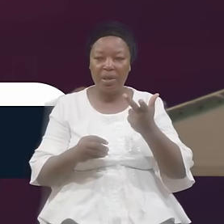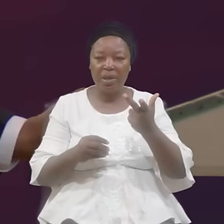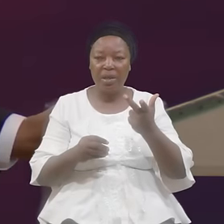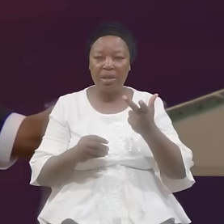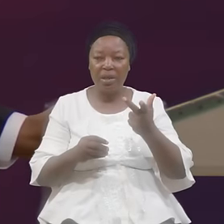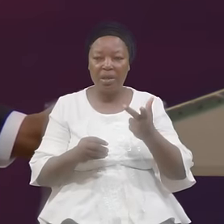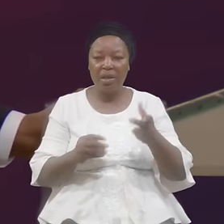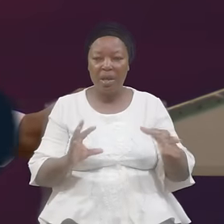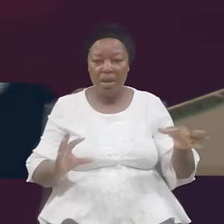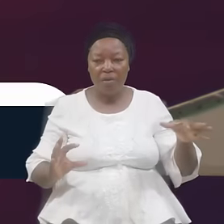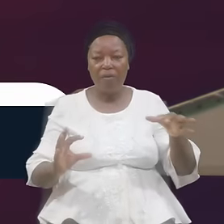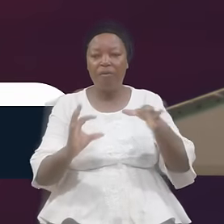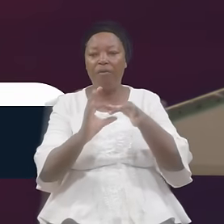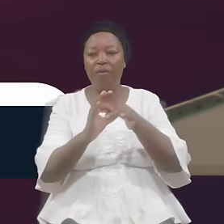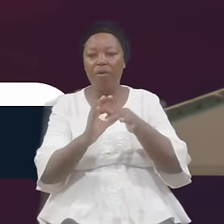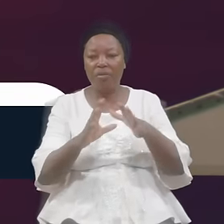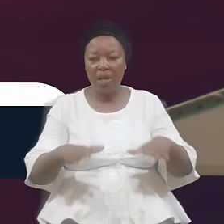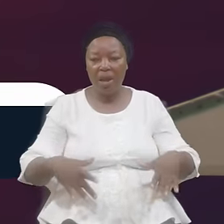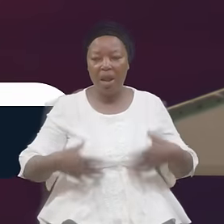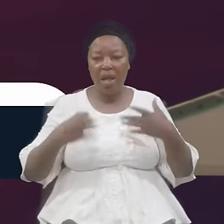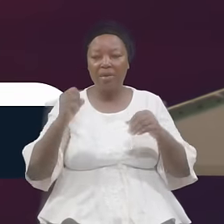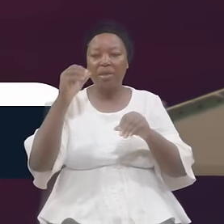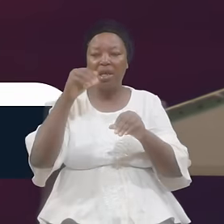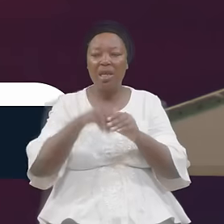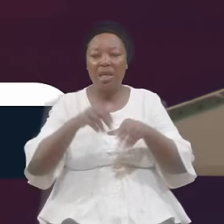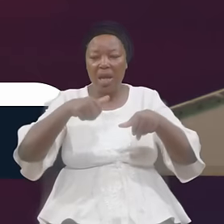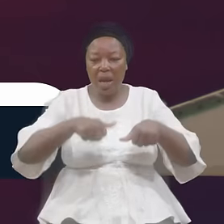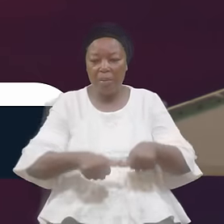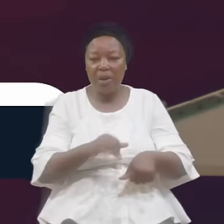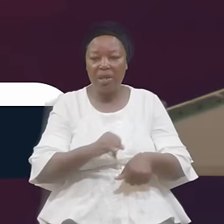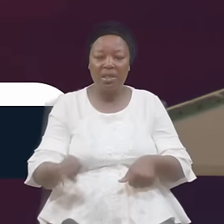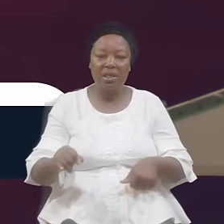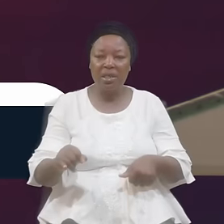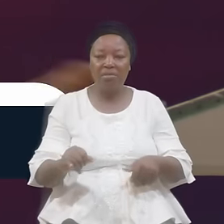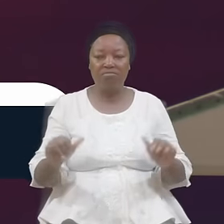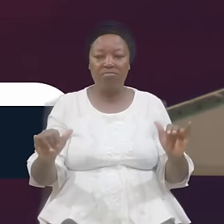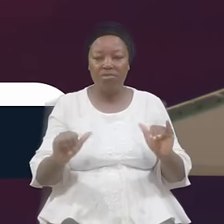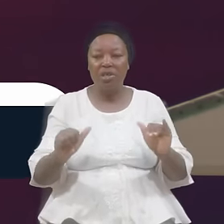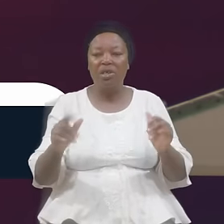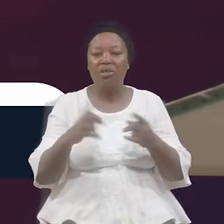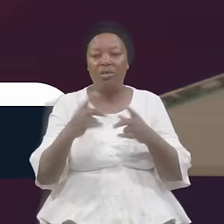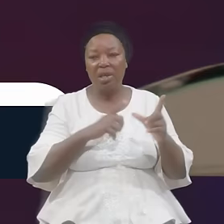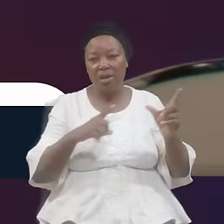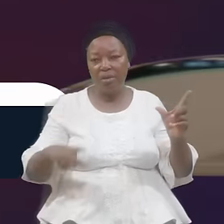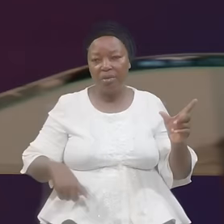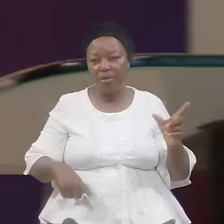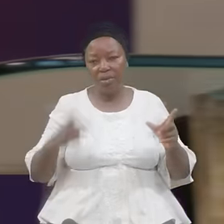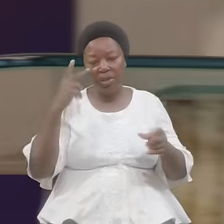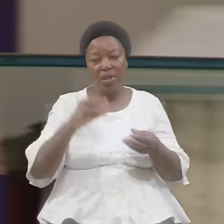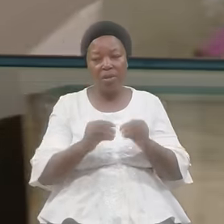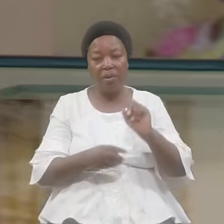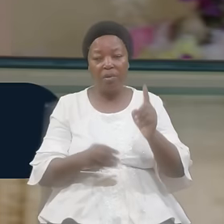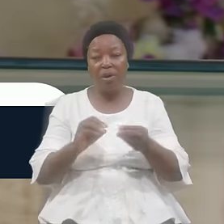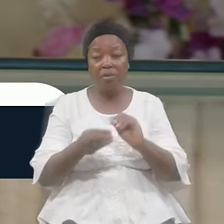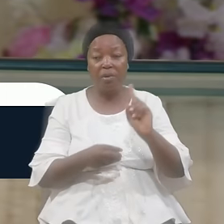Lives In Abiding Semblance To The Lord Look At Number One Number